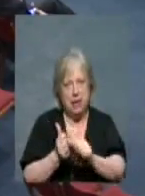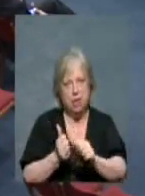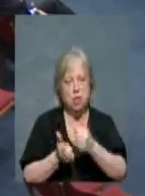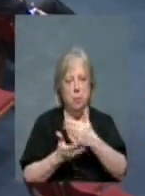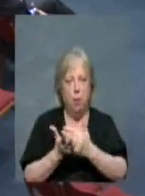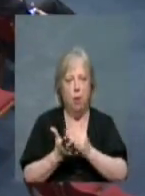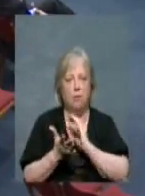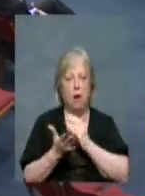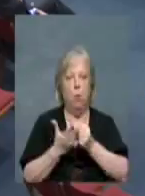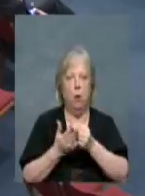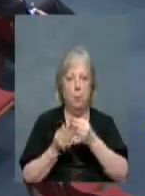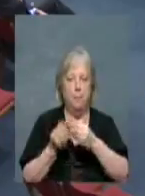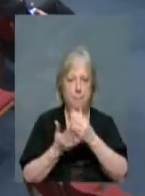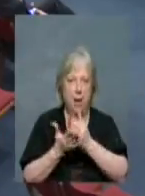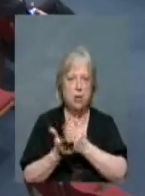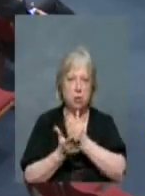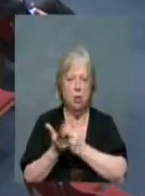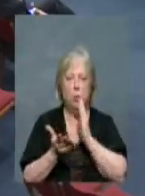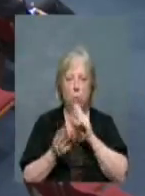continue to do so.